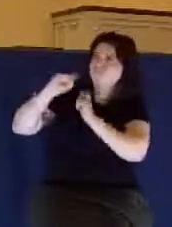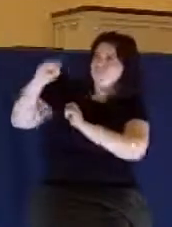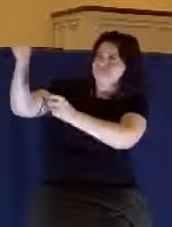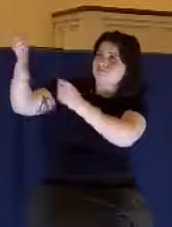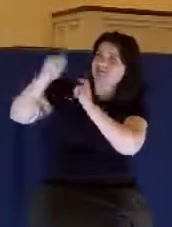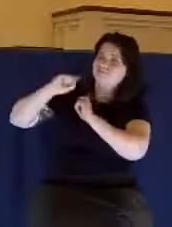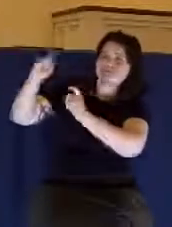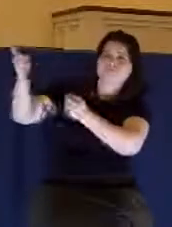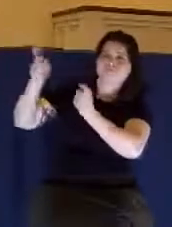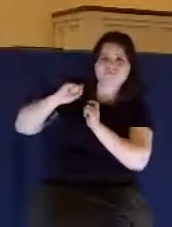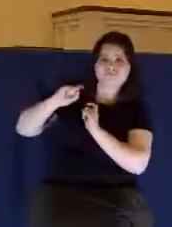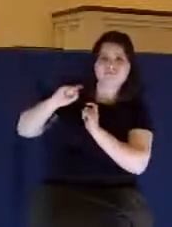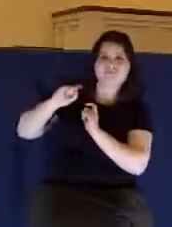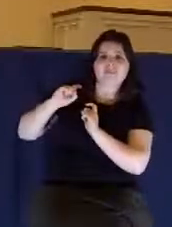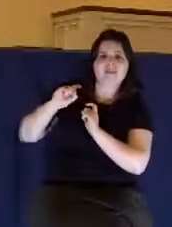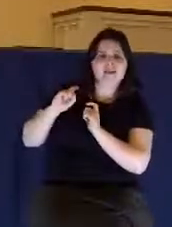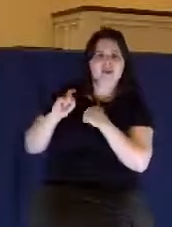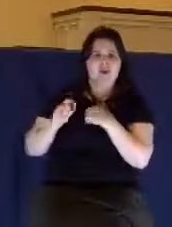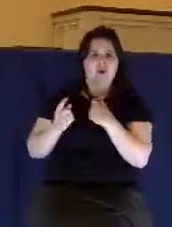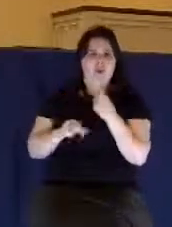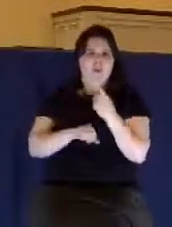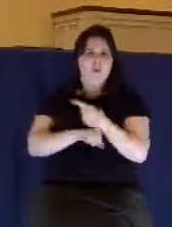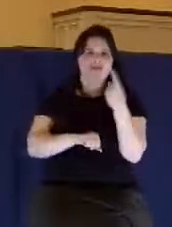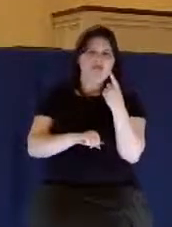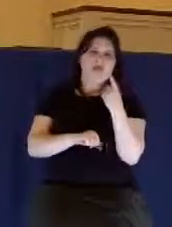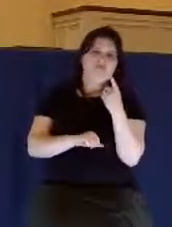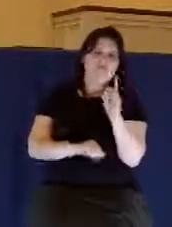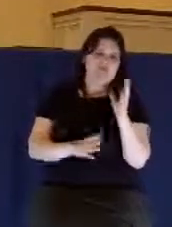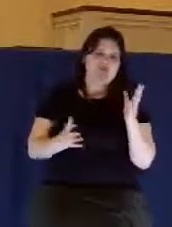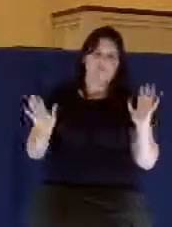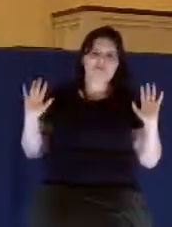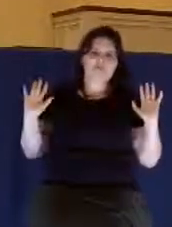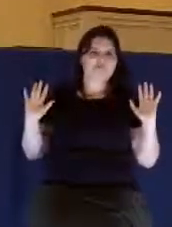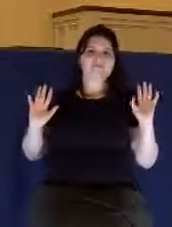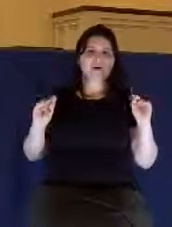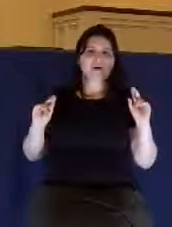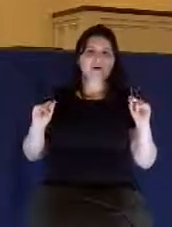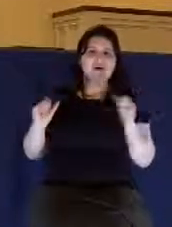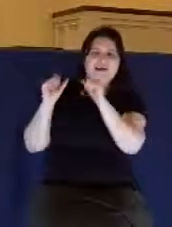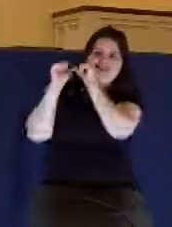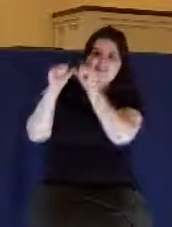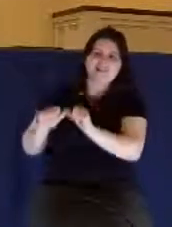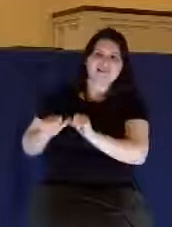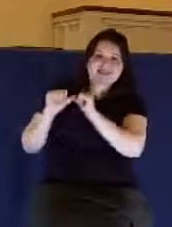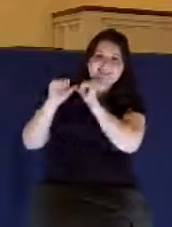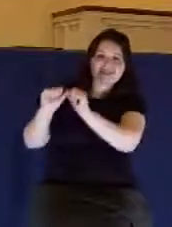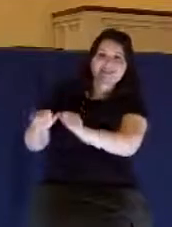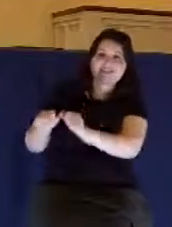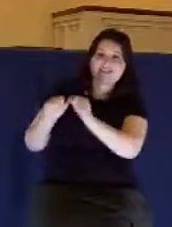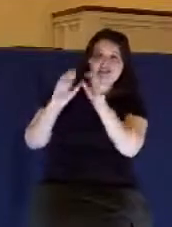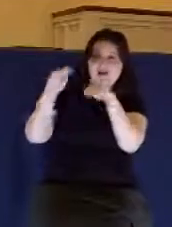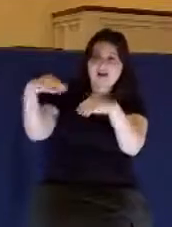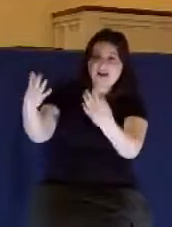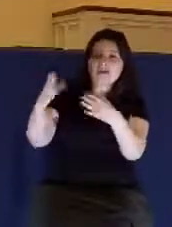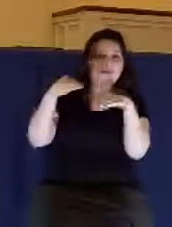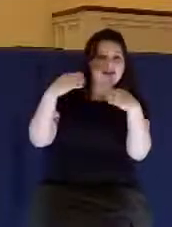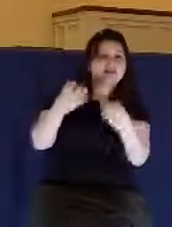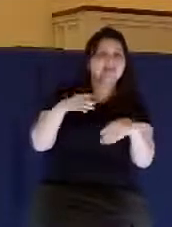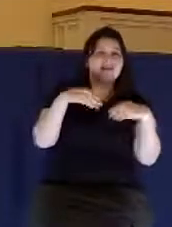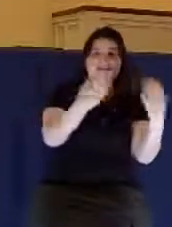God doesn't just give us one thing at one time. He just constantly is giving. Not occasional, but constant gifts.